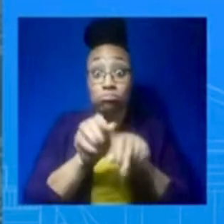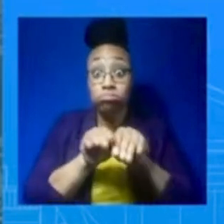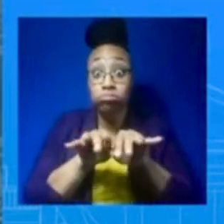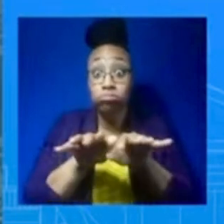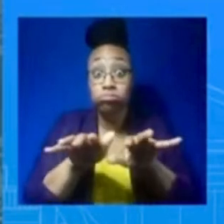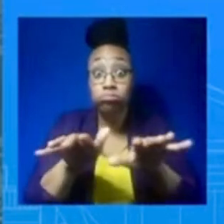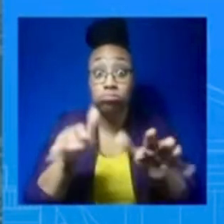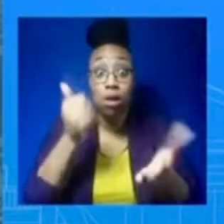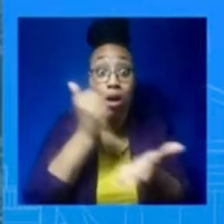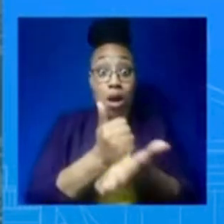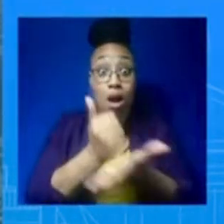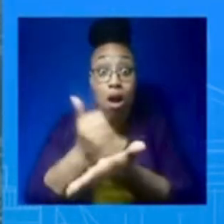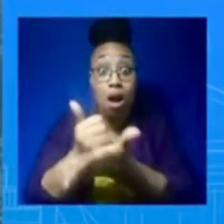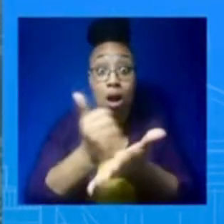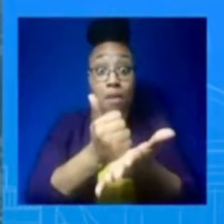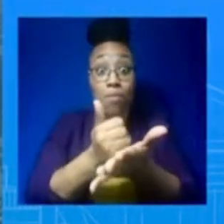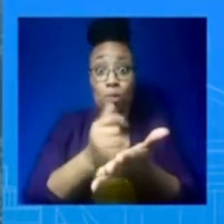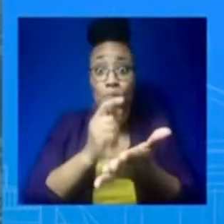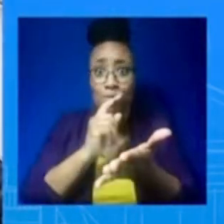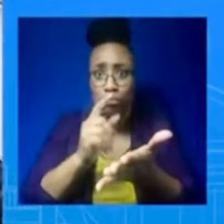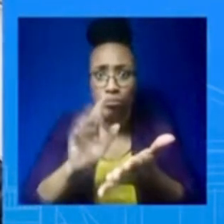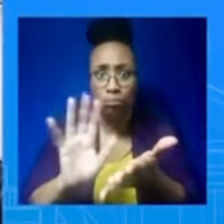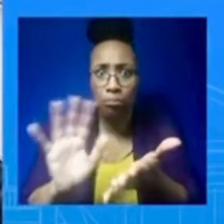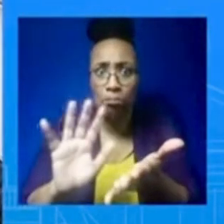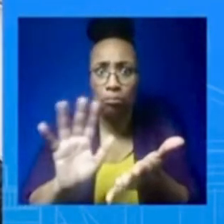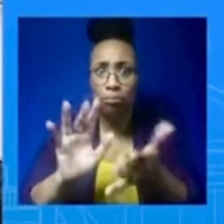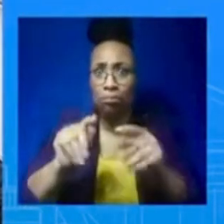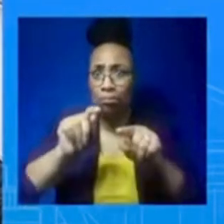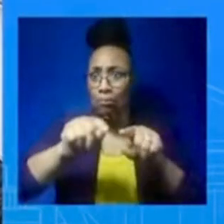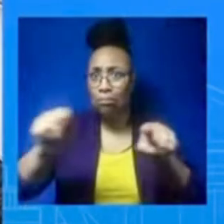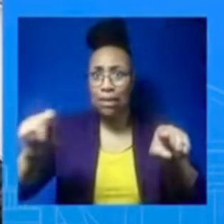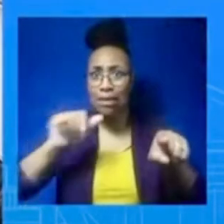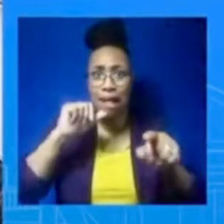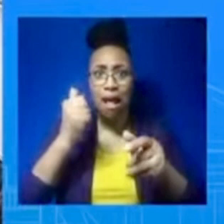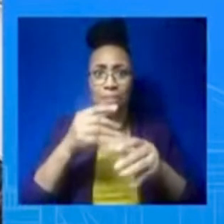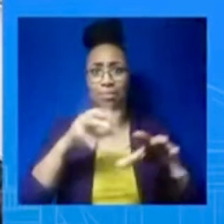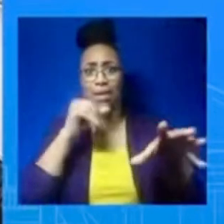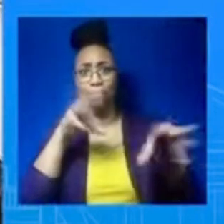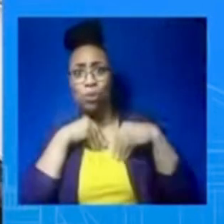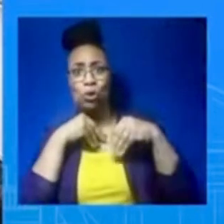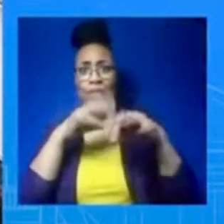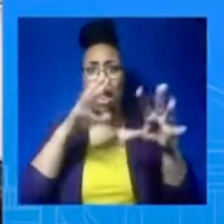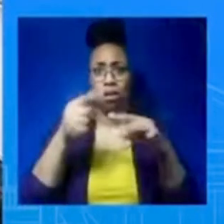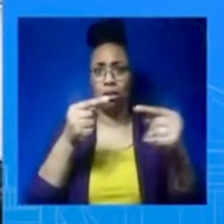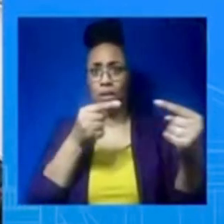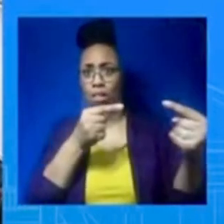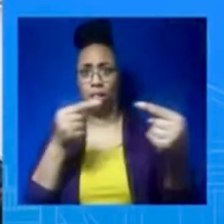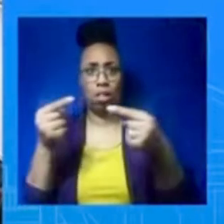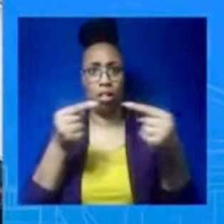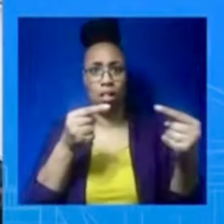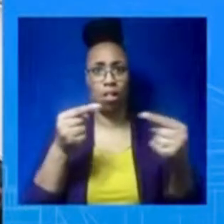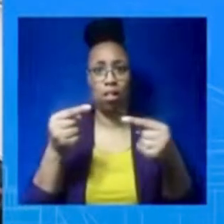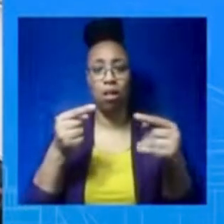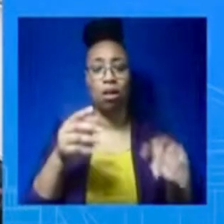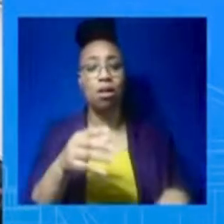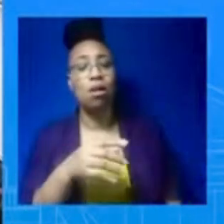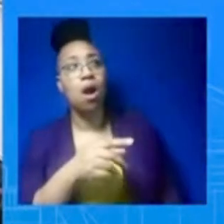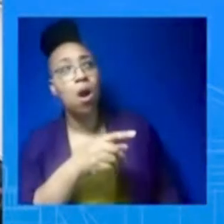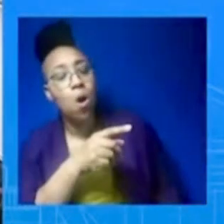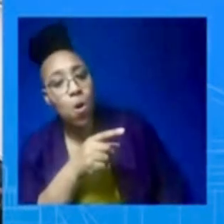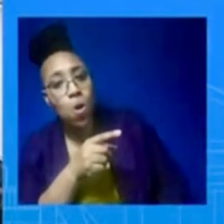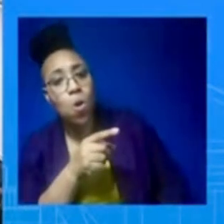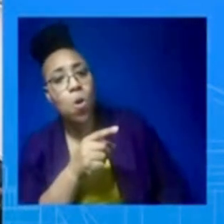I'm going to go to the back of the book here. Back? Yes. Thank you, Corinne. I wanted to ask about the